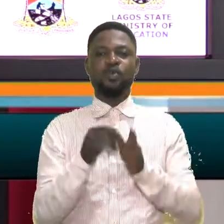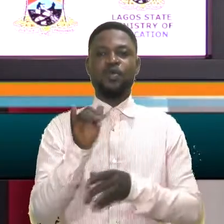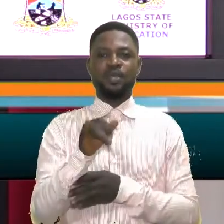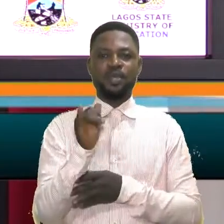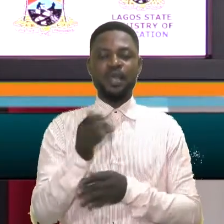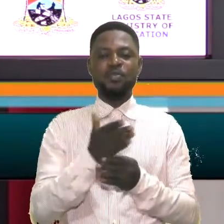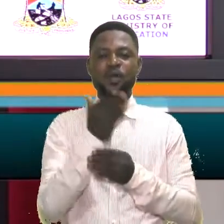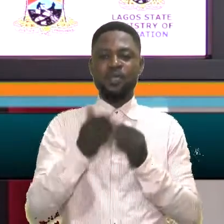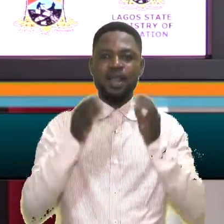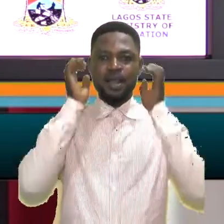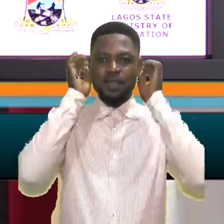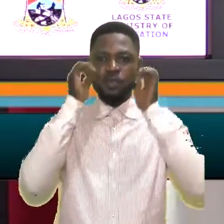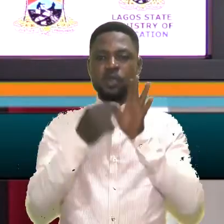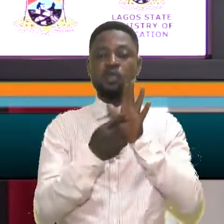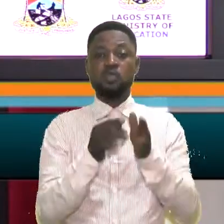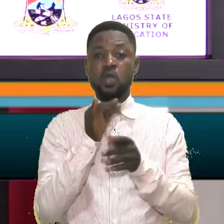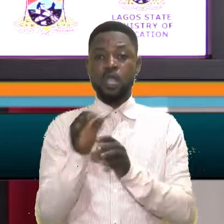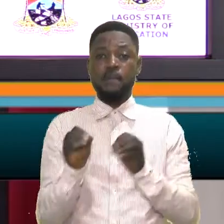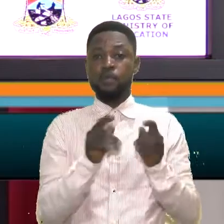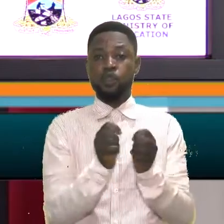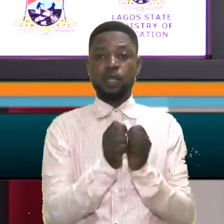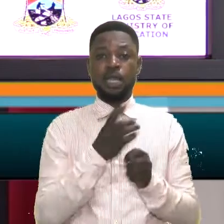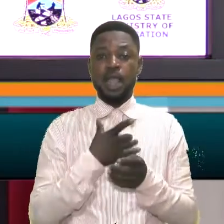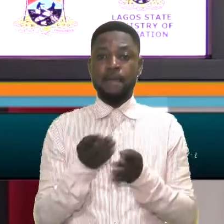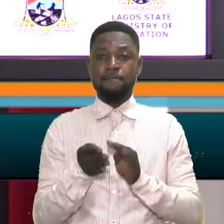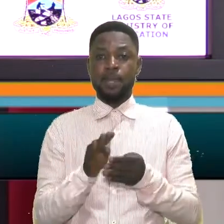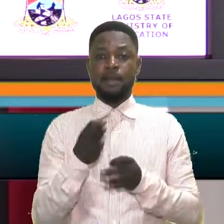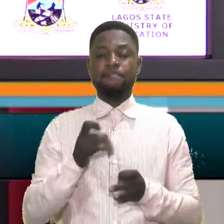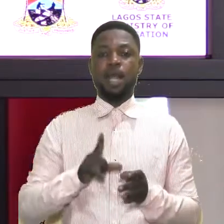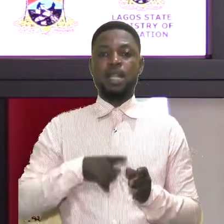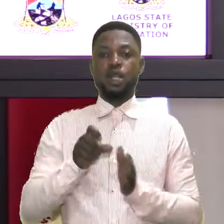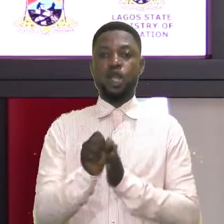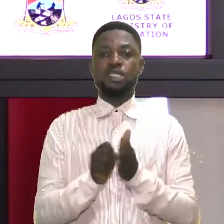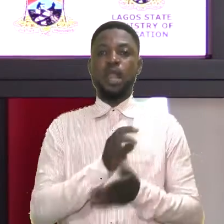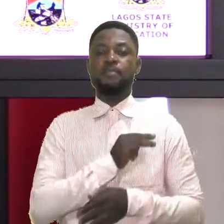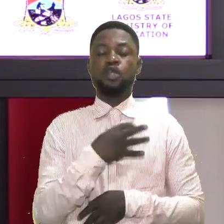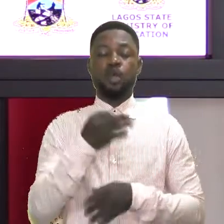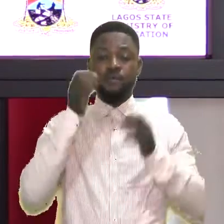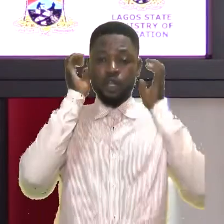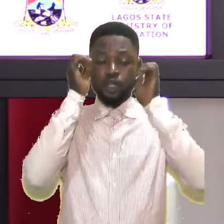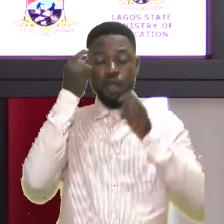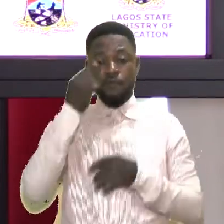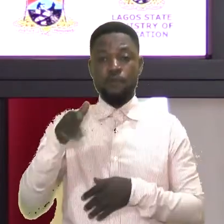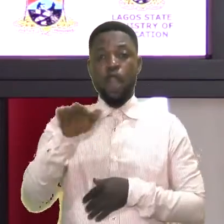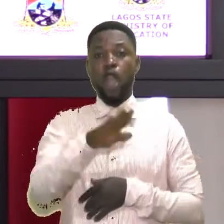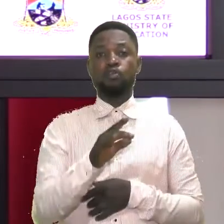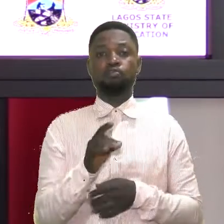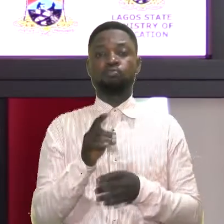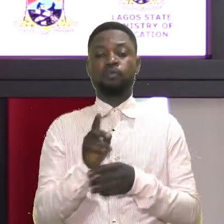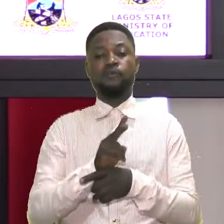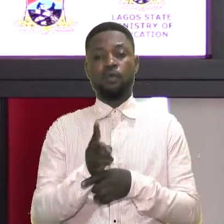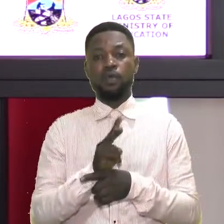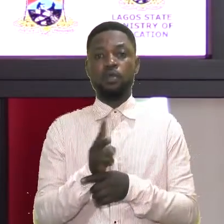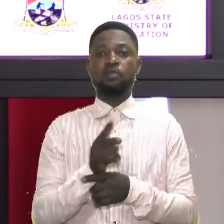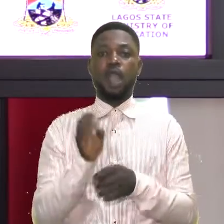Show. Yes, Total Education Show. The show is put together and packaged by the Lagos State Ministry of Education for your co